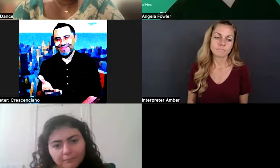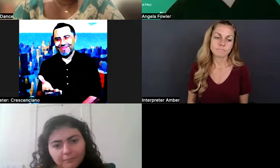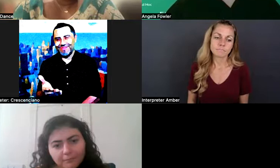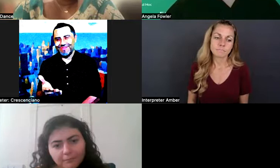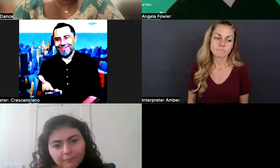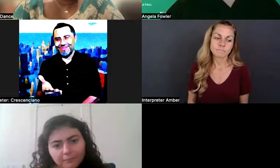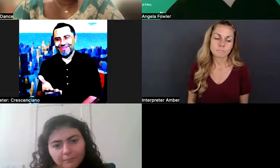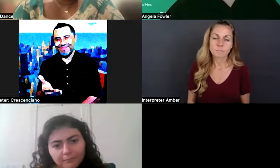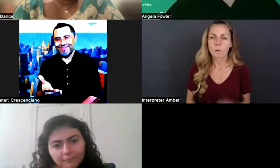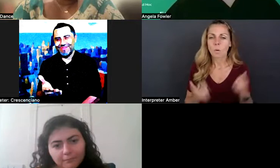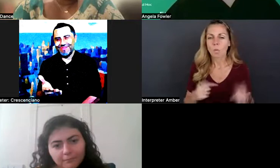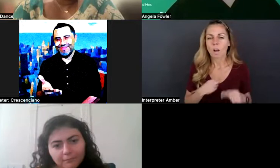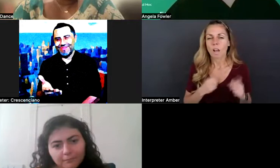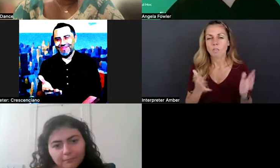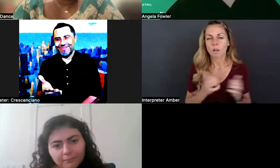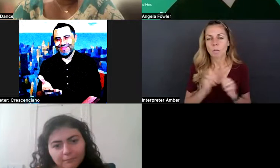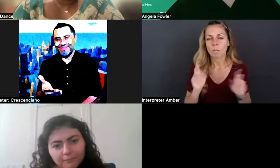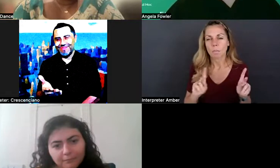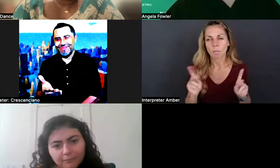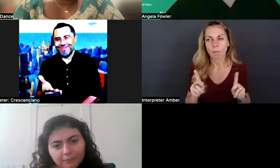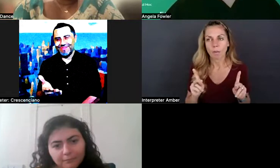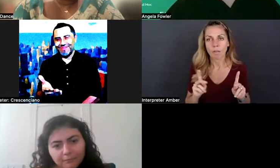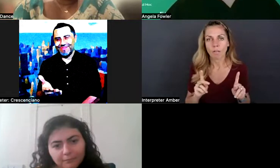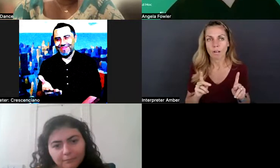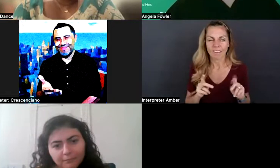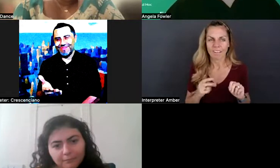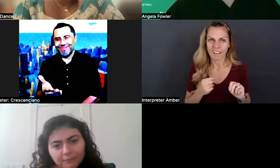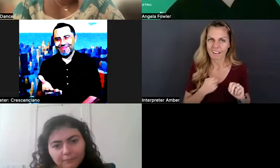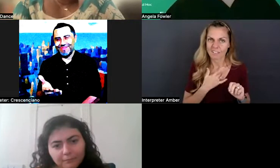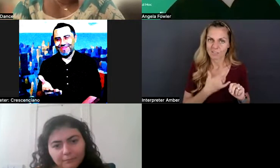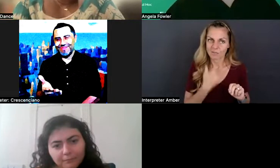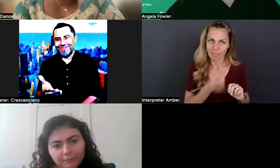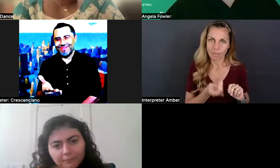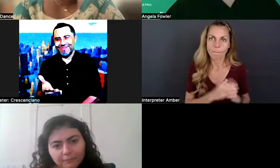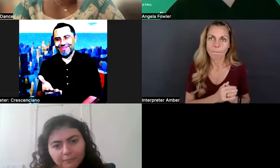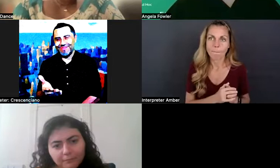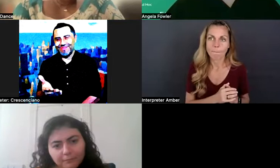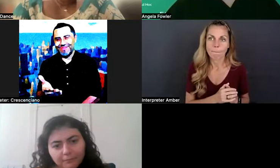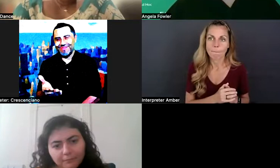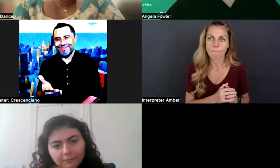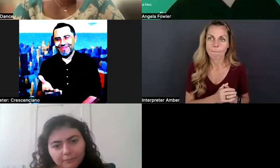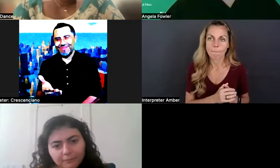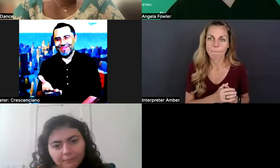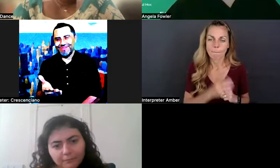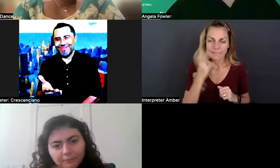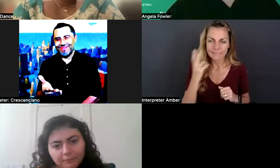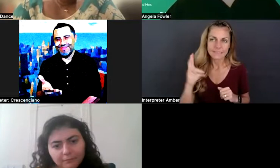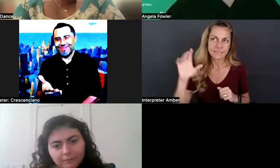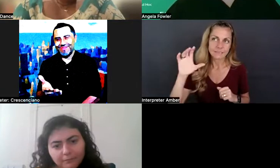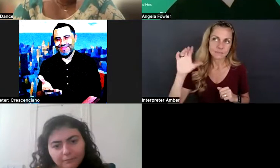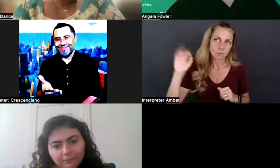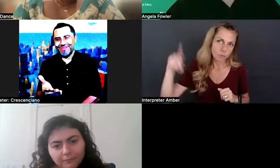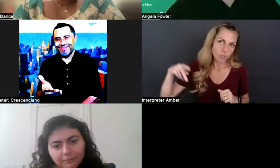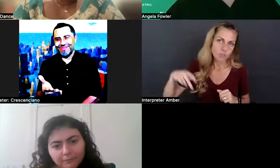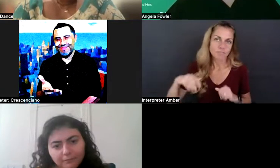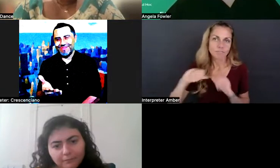folks, when I talk to them, you know, across the board, I see agencies and corporations talk about, you